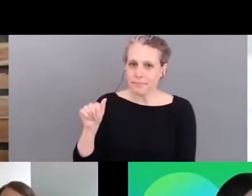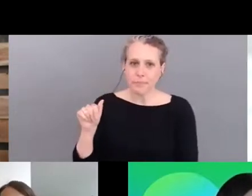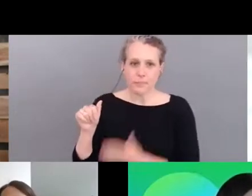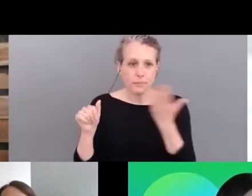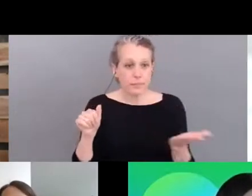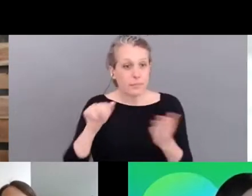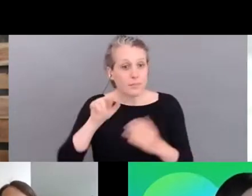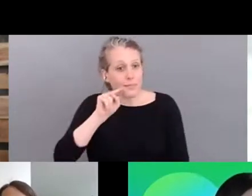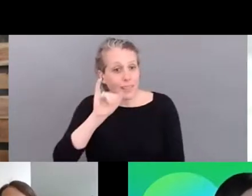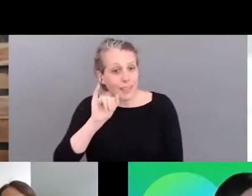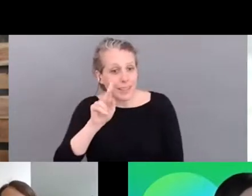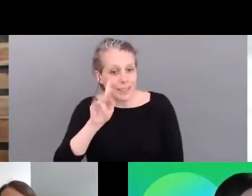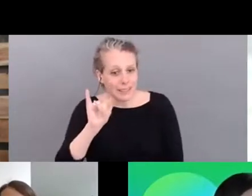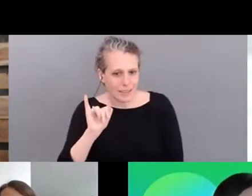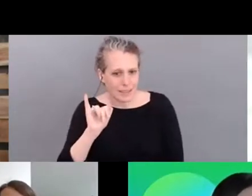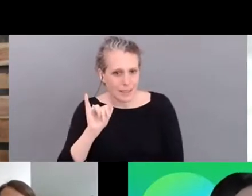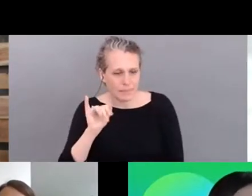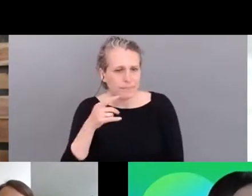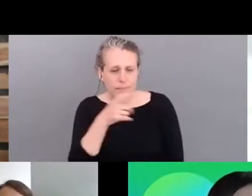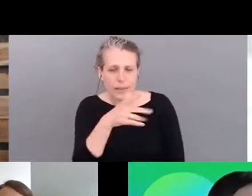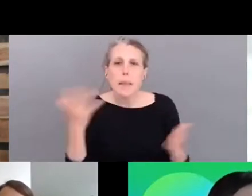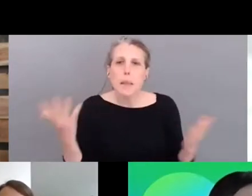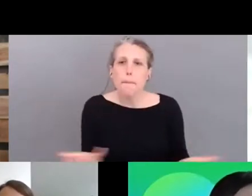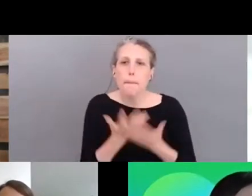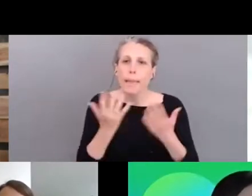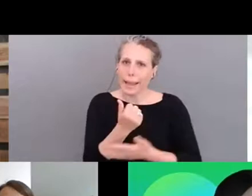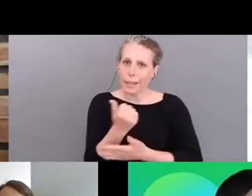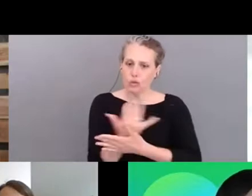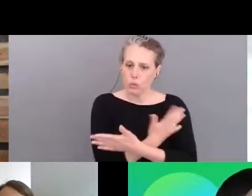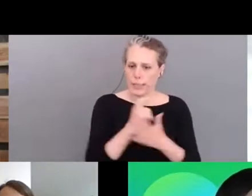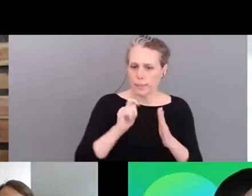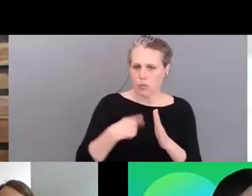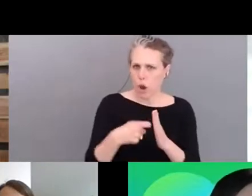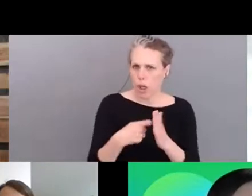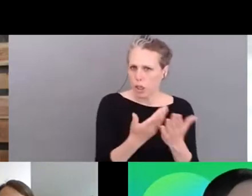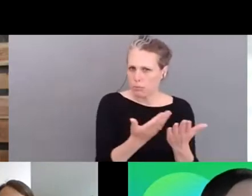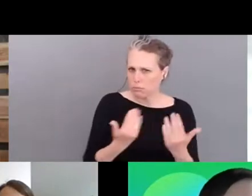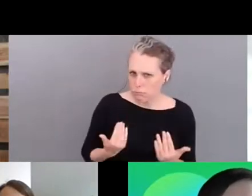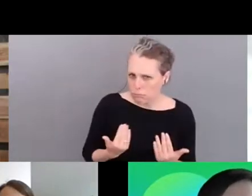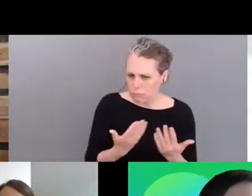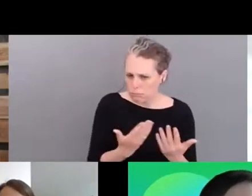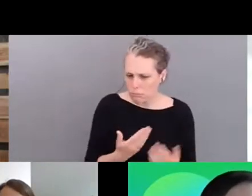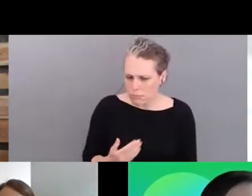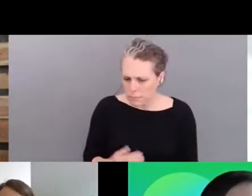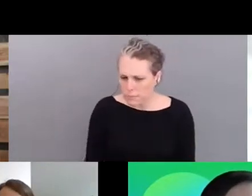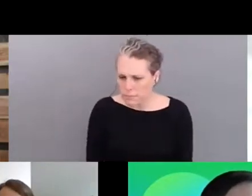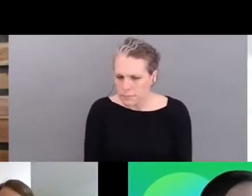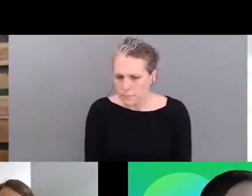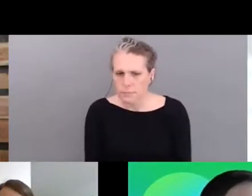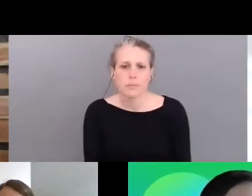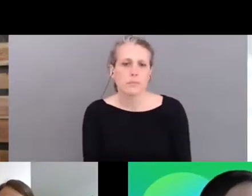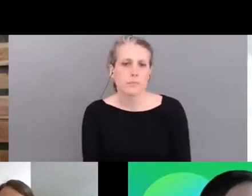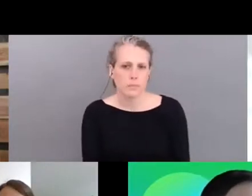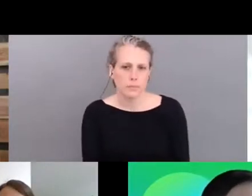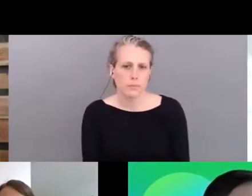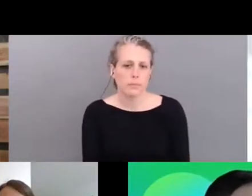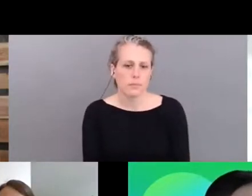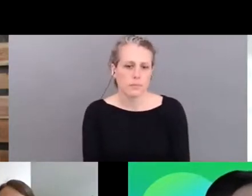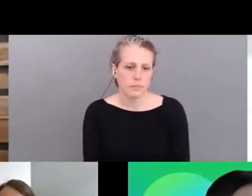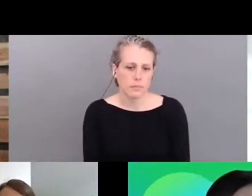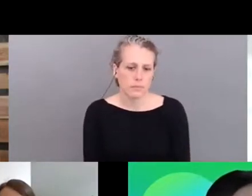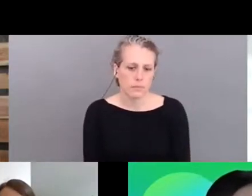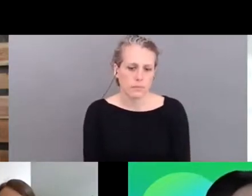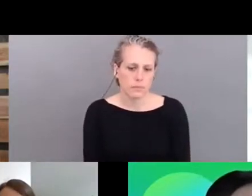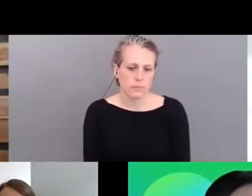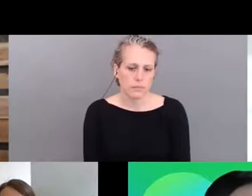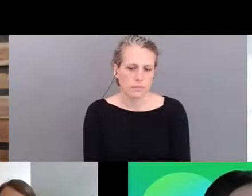play green projects tell us more about their initiatives thank you uh so play green uh was